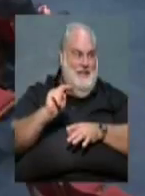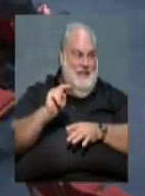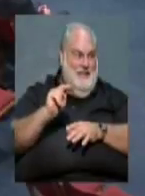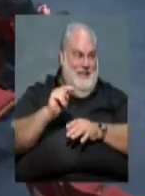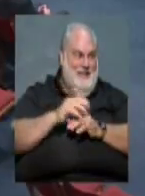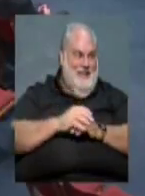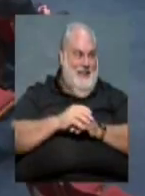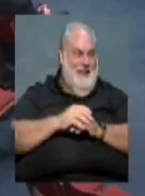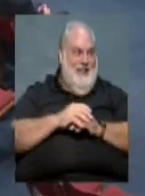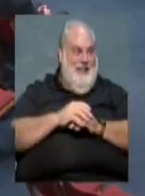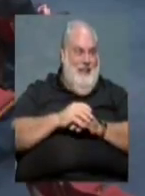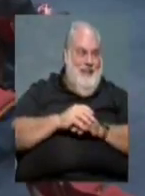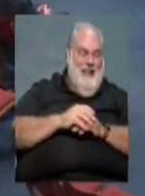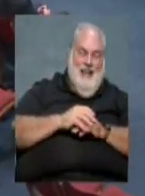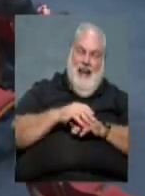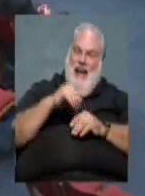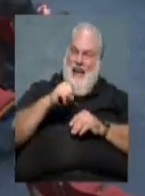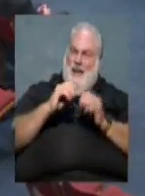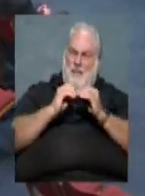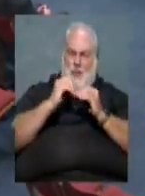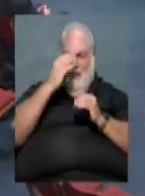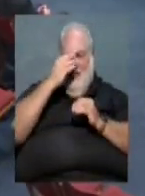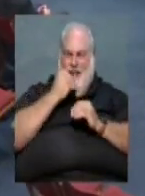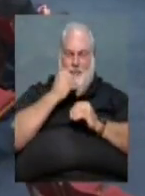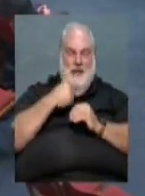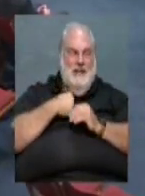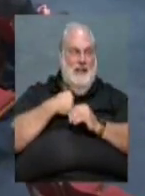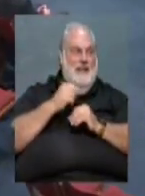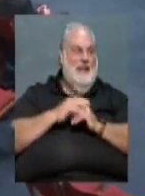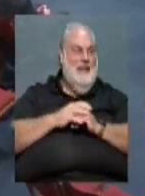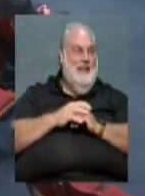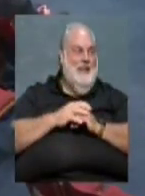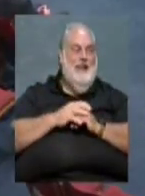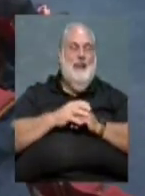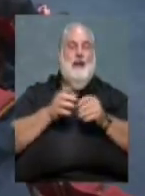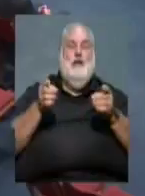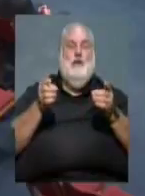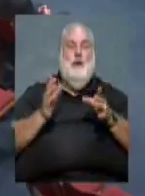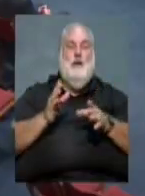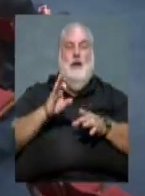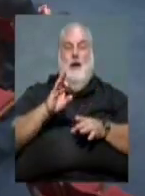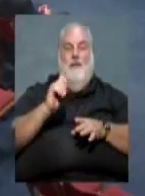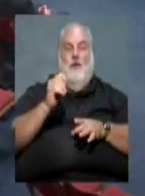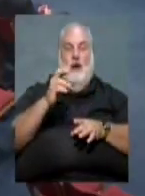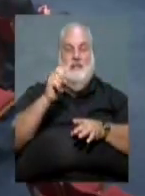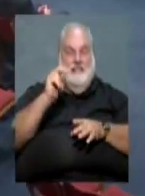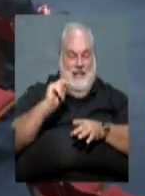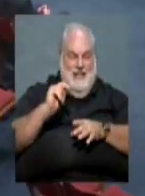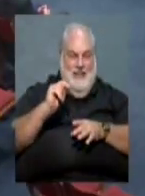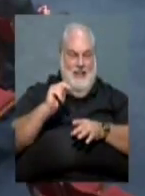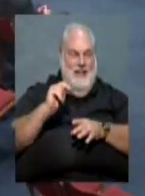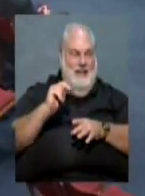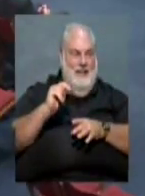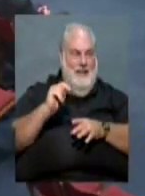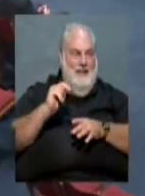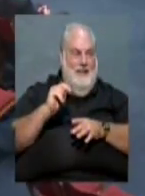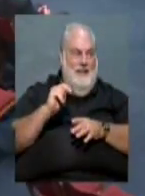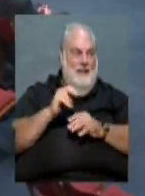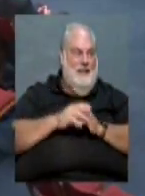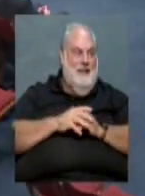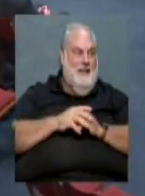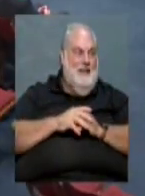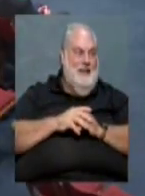I need to get more sleep, I think. Yeah, Director Fortson. I looked over at Gene and said Antcock. I don't know what that's about.